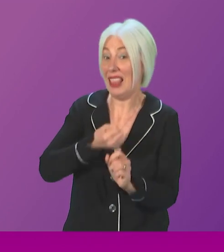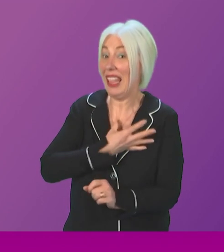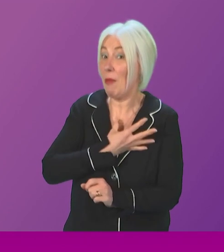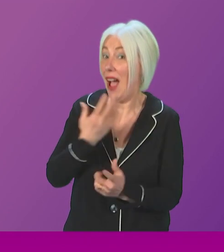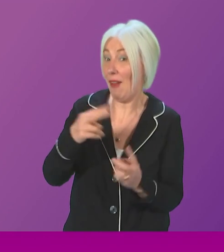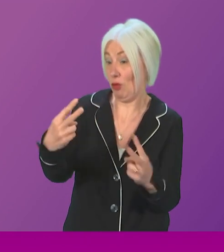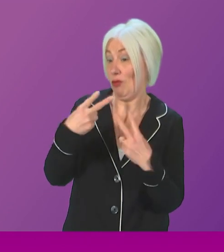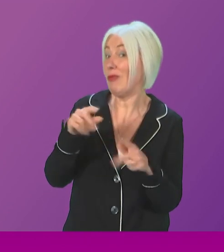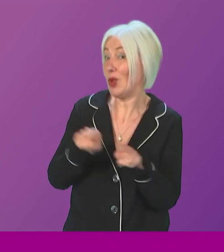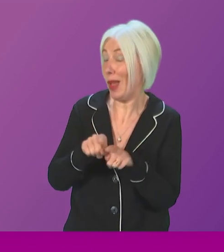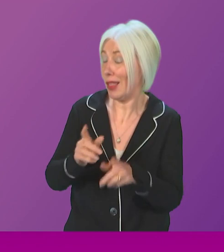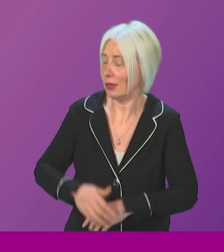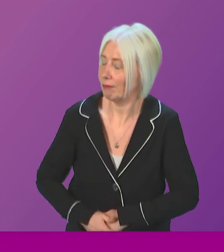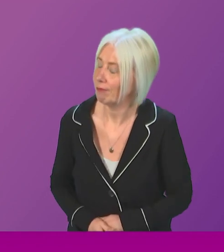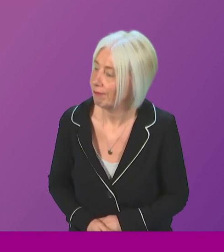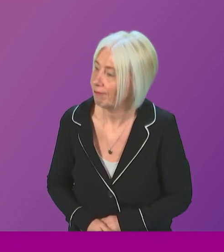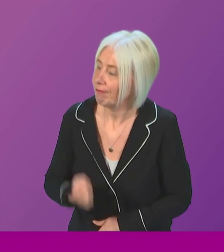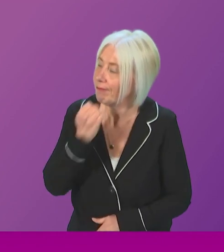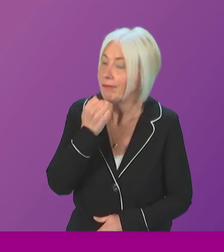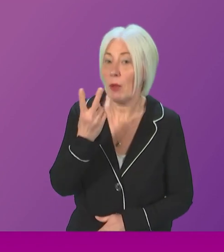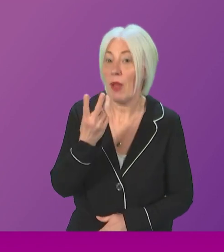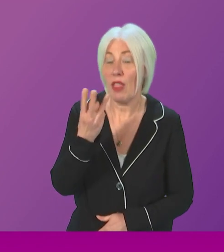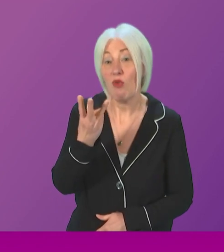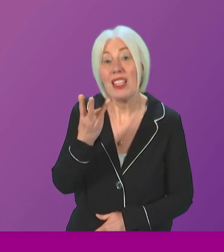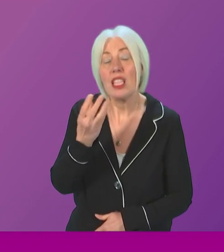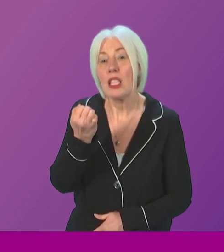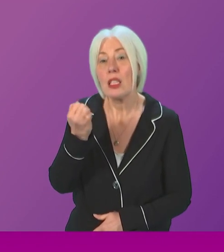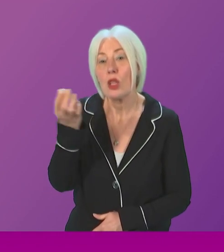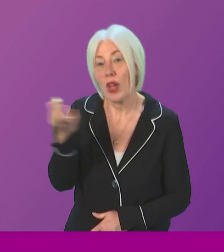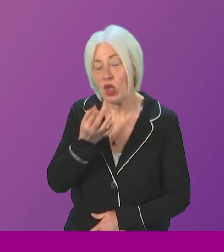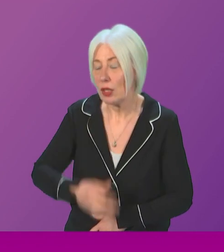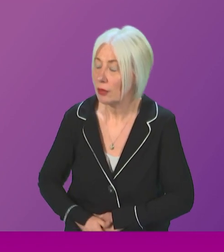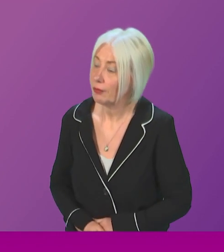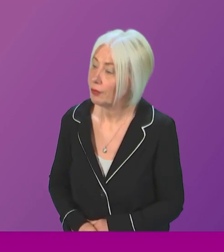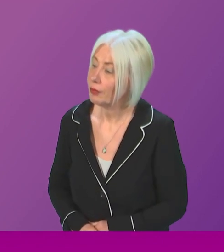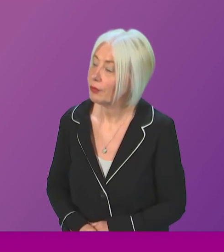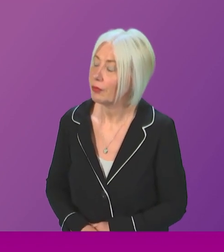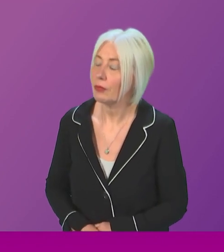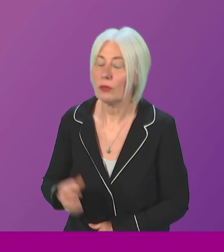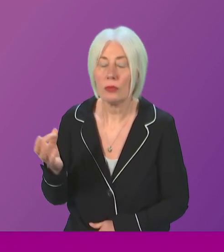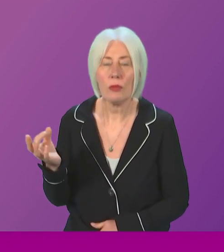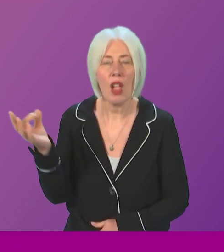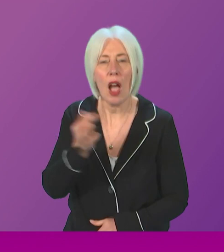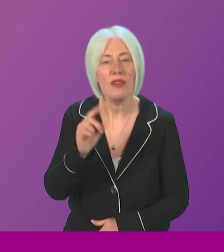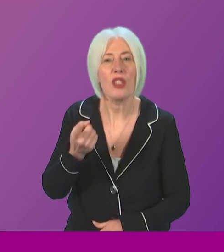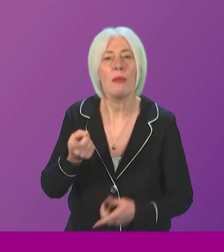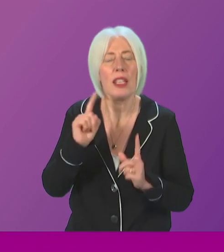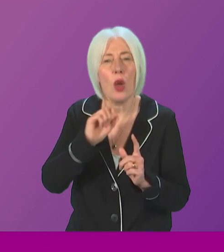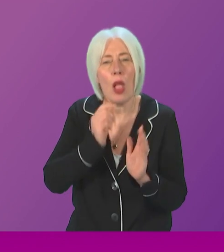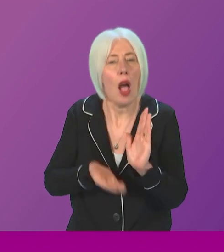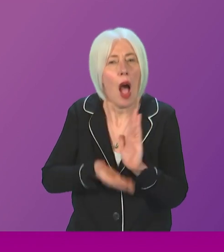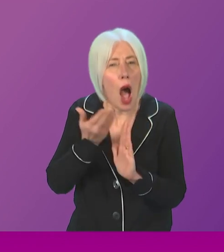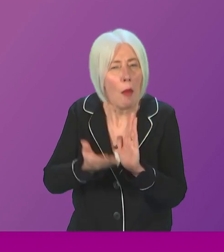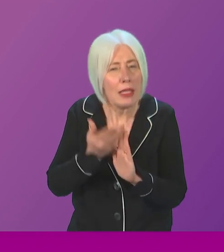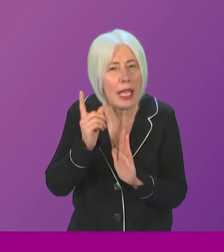I call question number three, Maggie Chapman. Thank you, Presiding Officer. To ask the First Minister whether he will provide an update